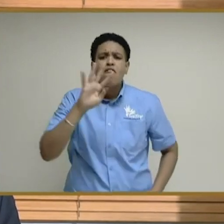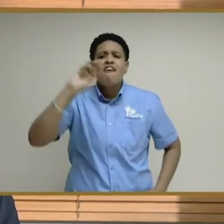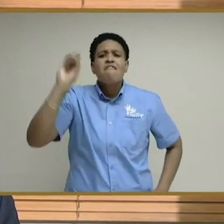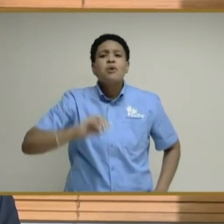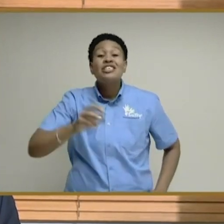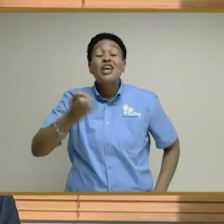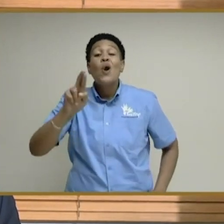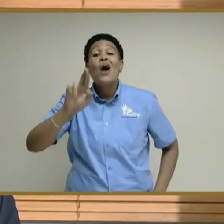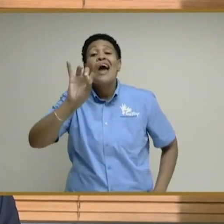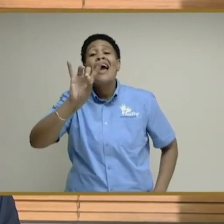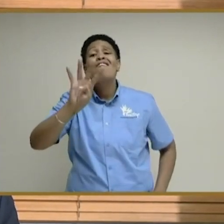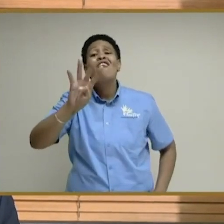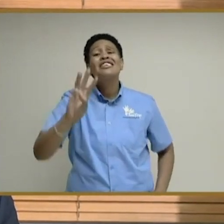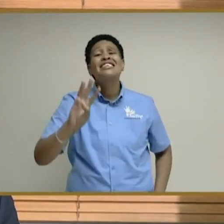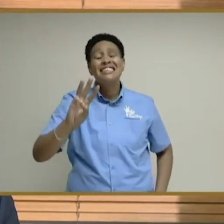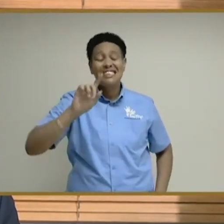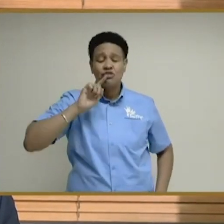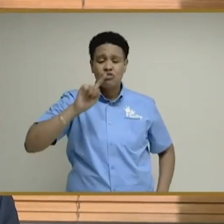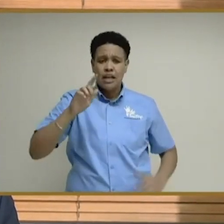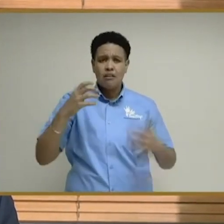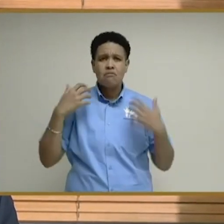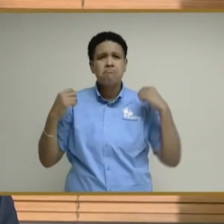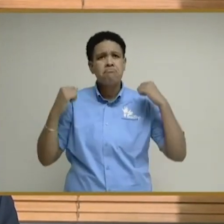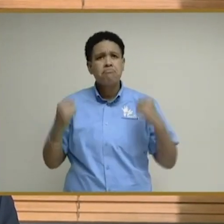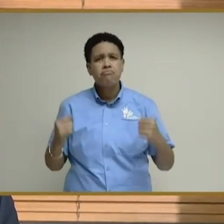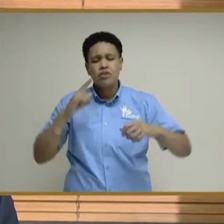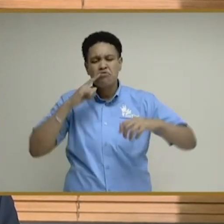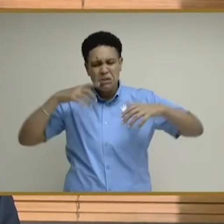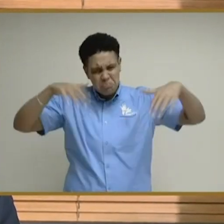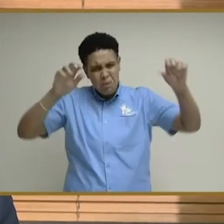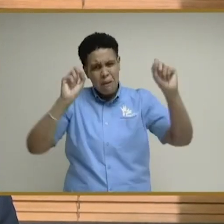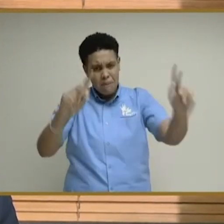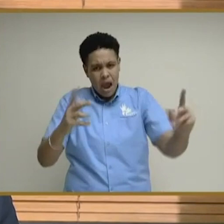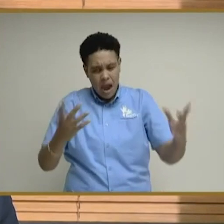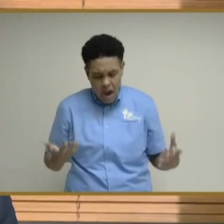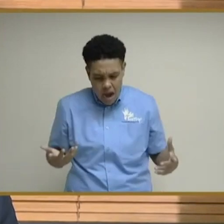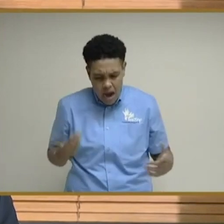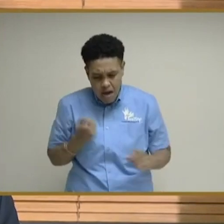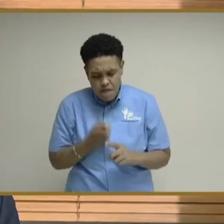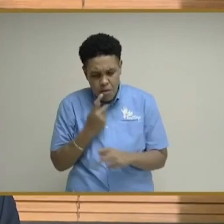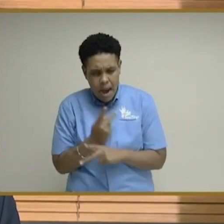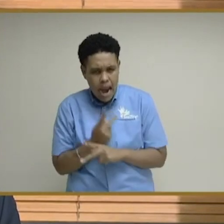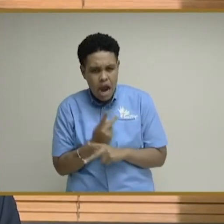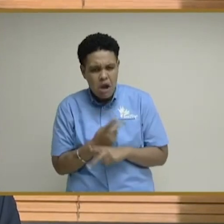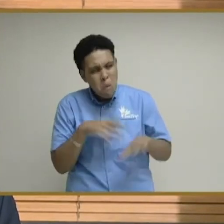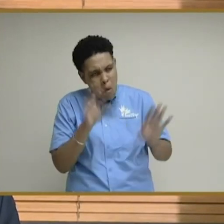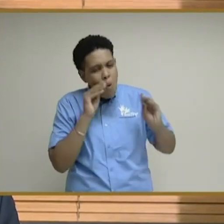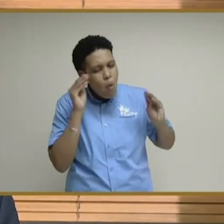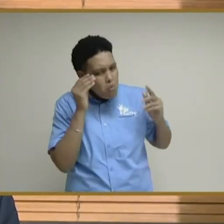% or 846 have recovered and have been discharged from care.